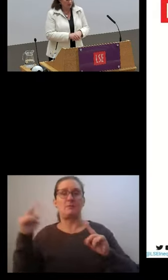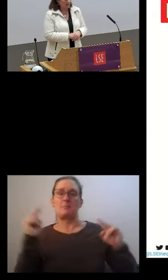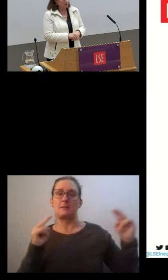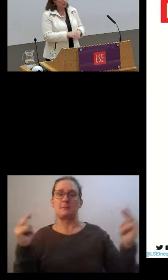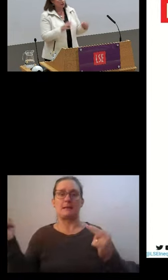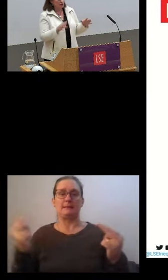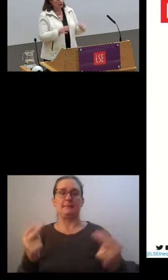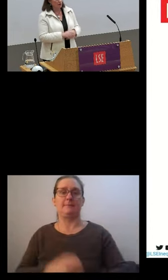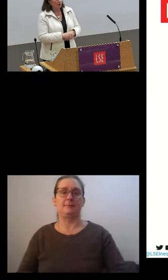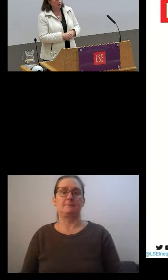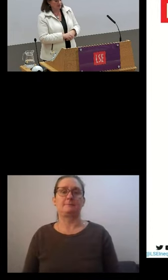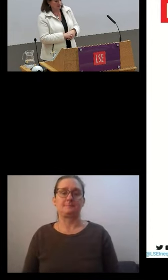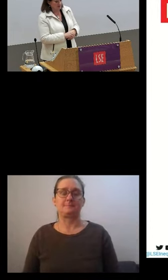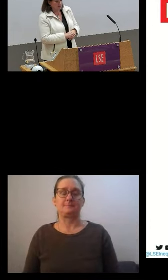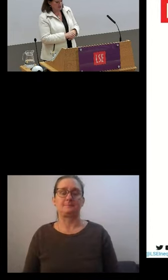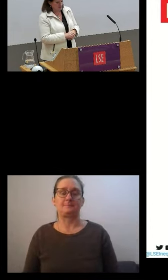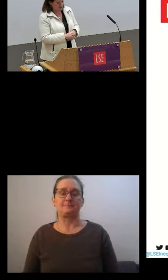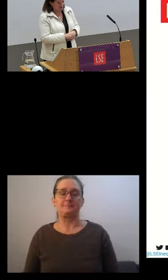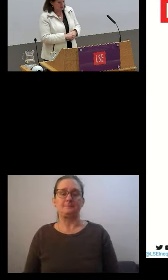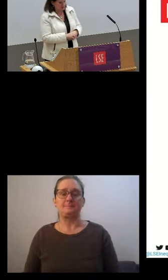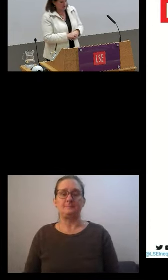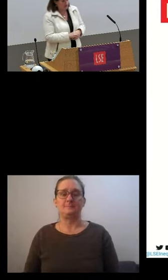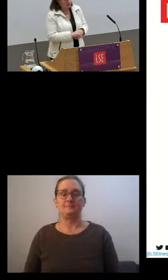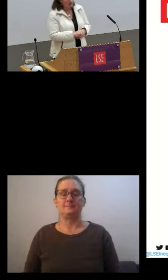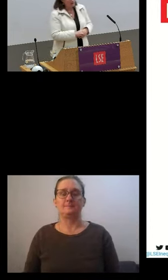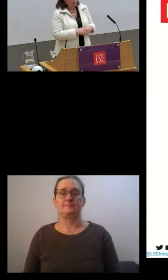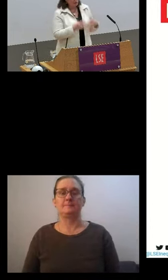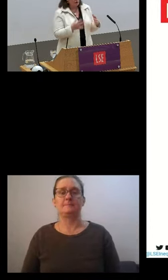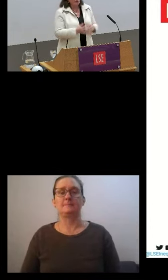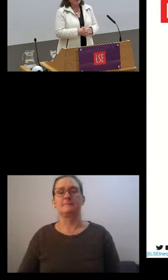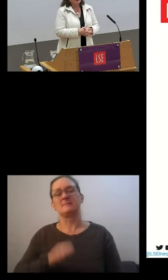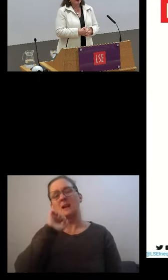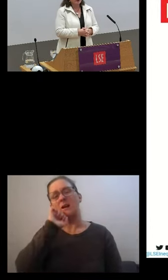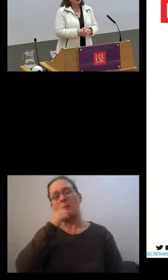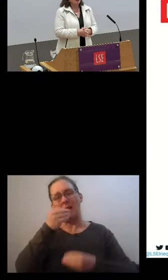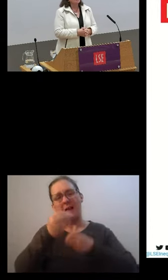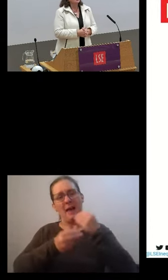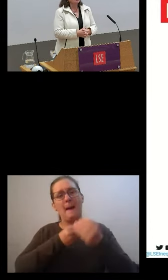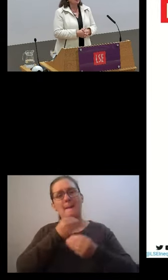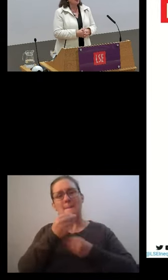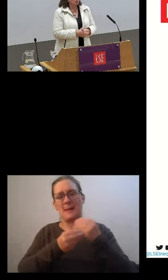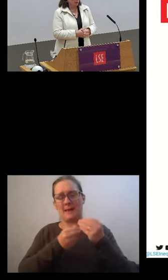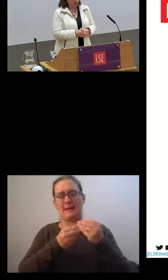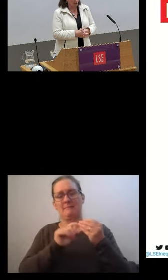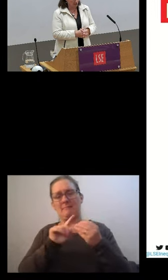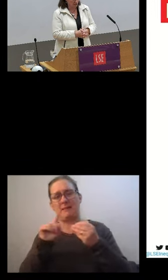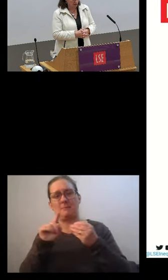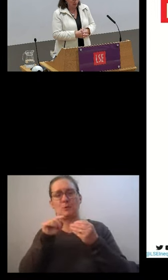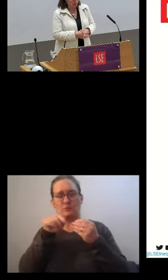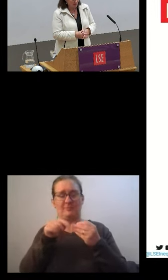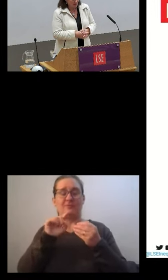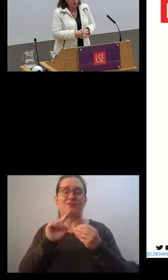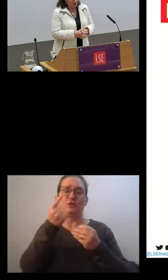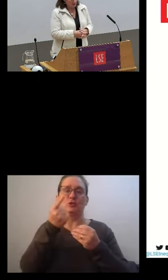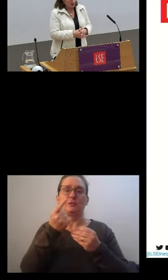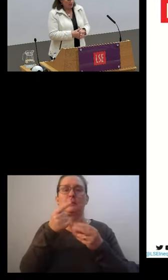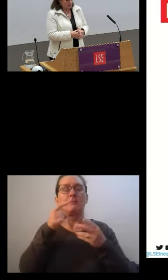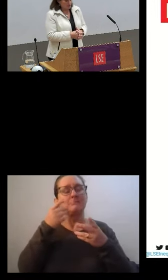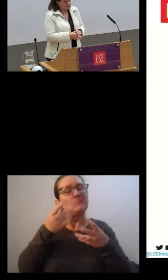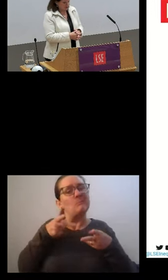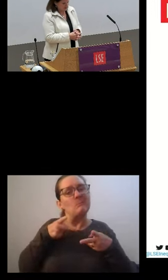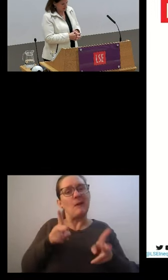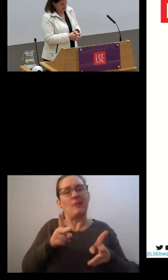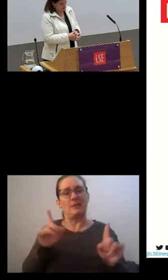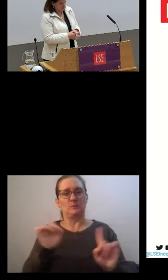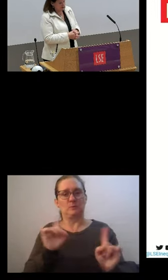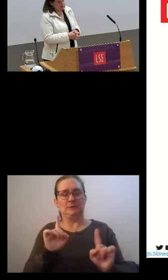in a second when I show you what this measure actually consists of. But first of all, I'll describe what we actually do. So in the